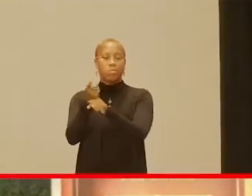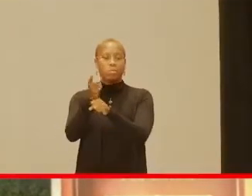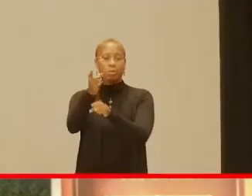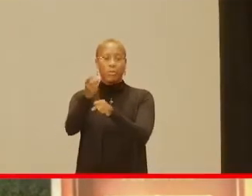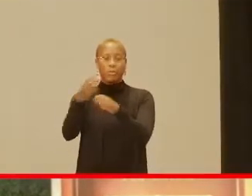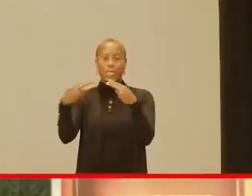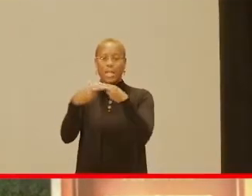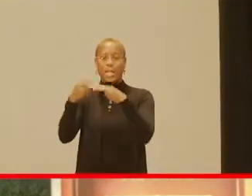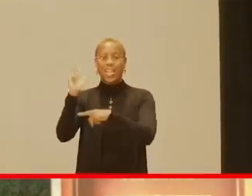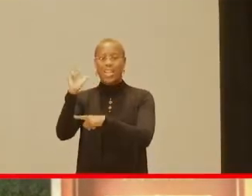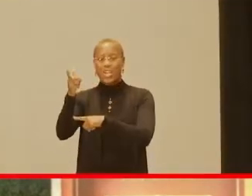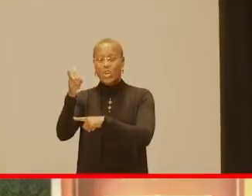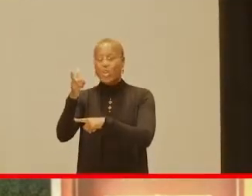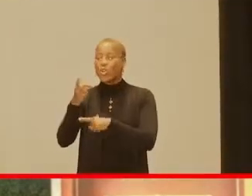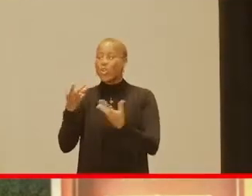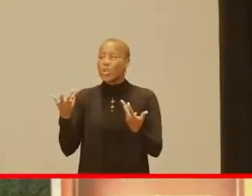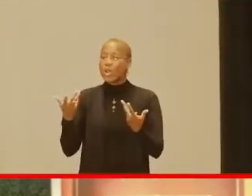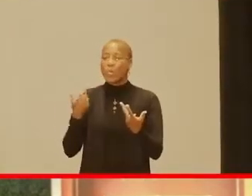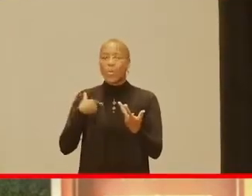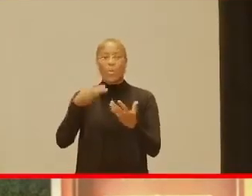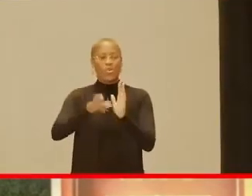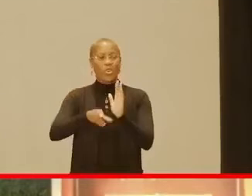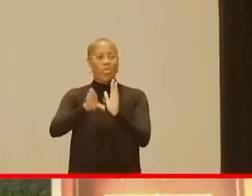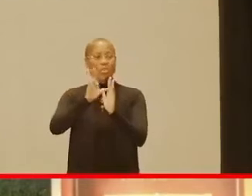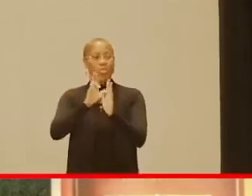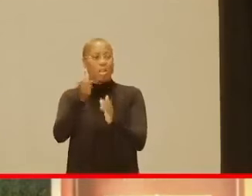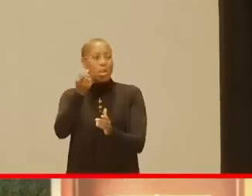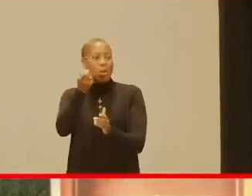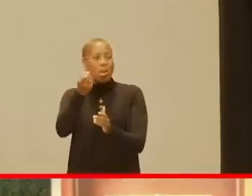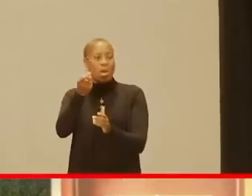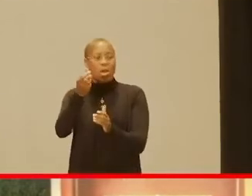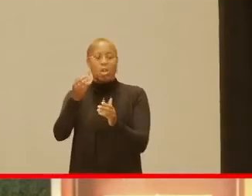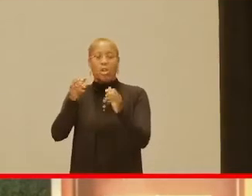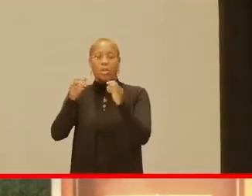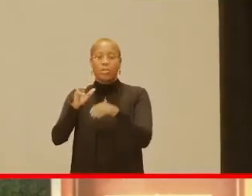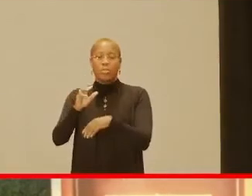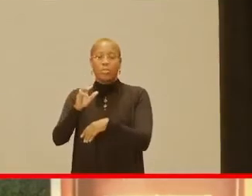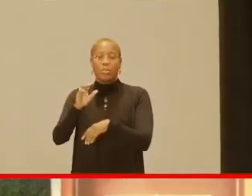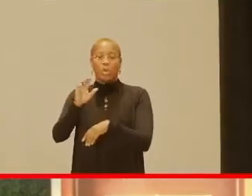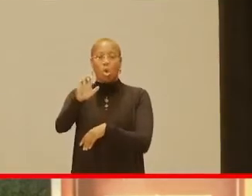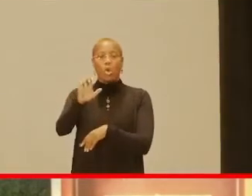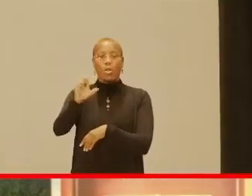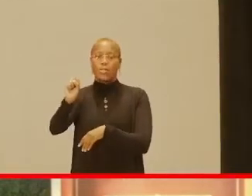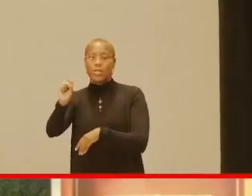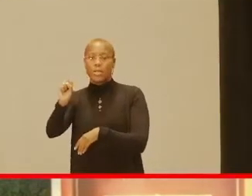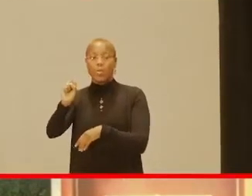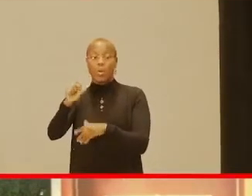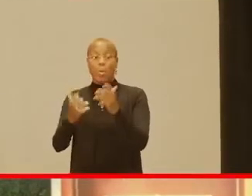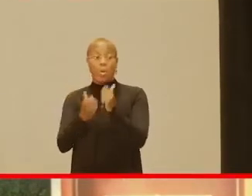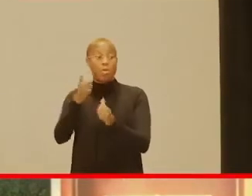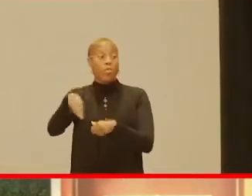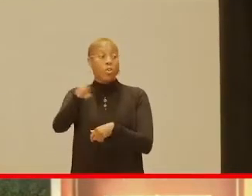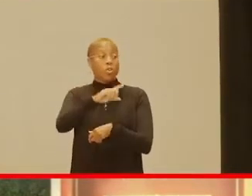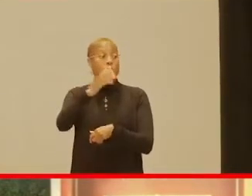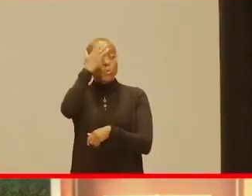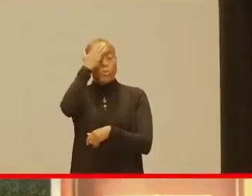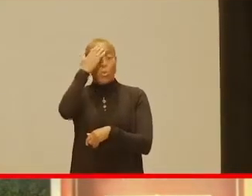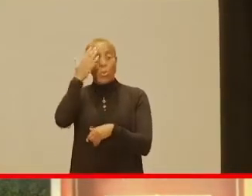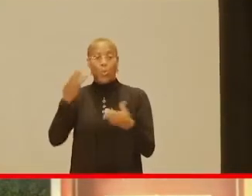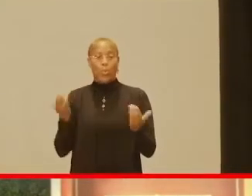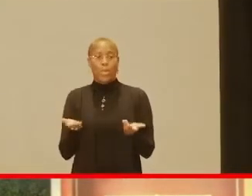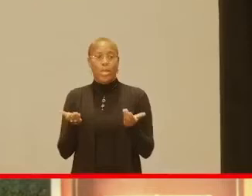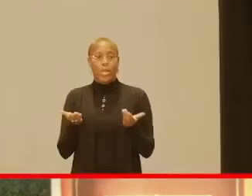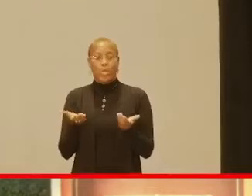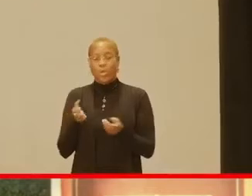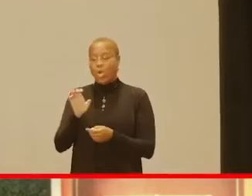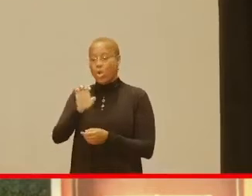So we're going to go over a little bit about Early Steps and what we are. Most of you here at the Family Cafe probably know, but we are